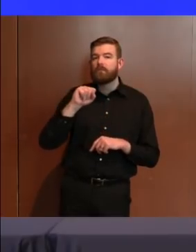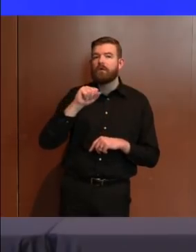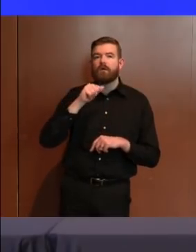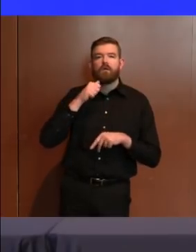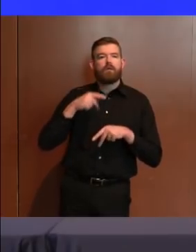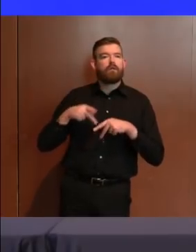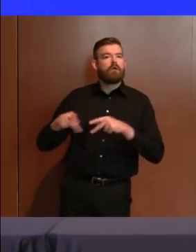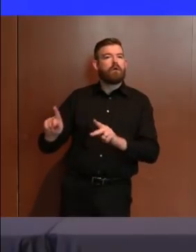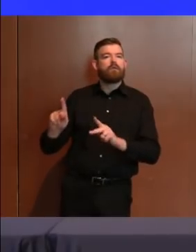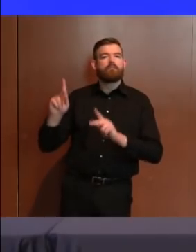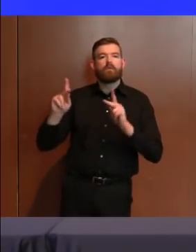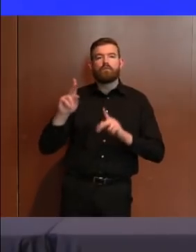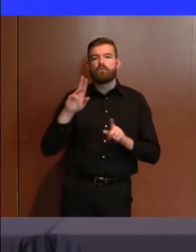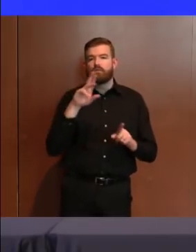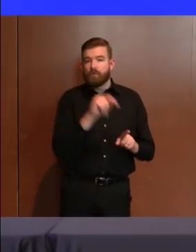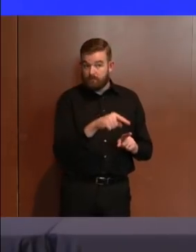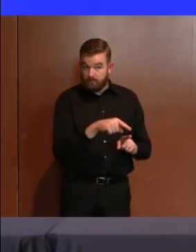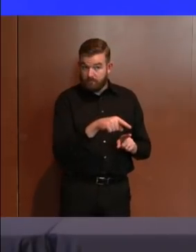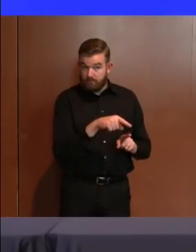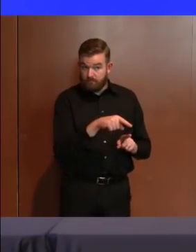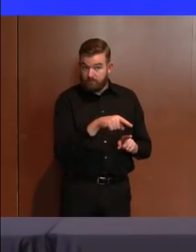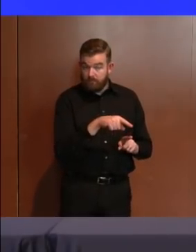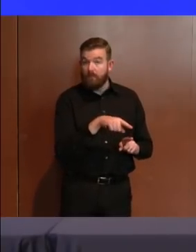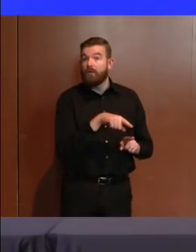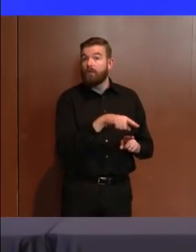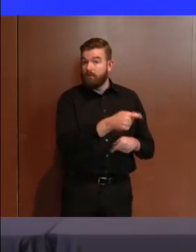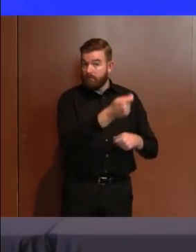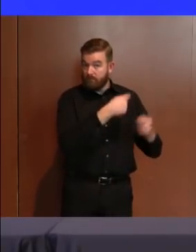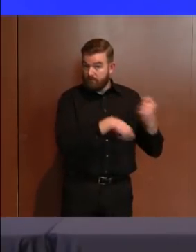And then last one, this is from my colleague, Sue Livio.